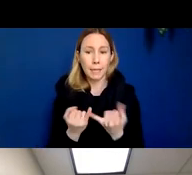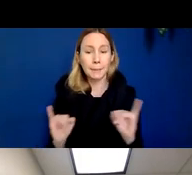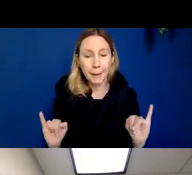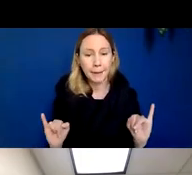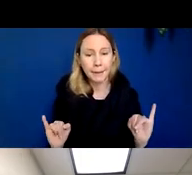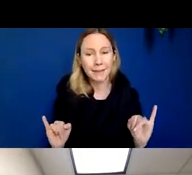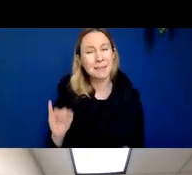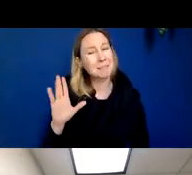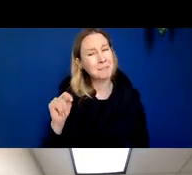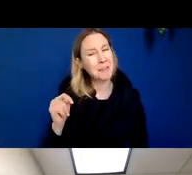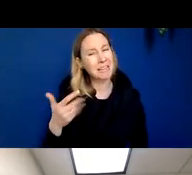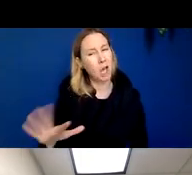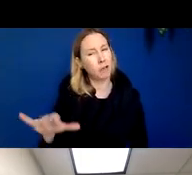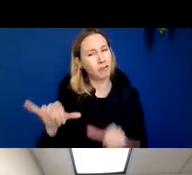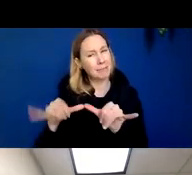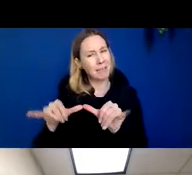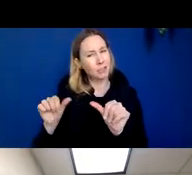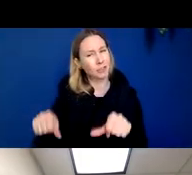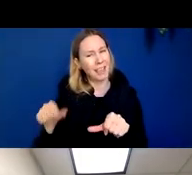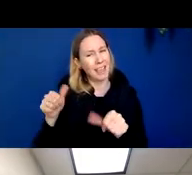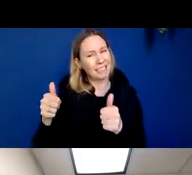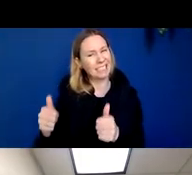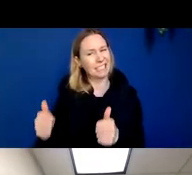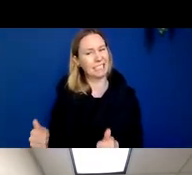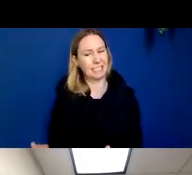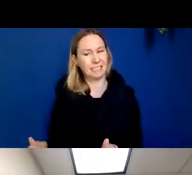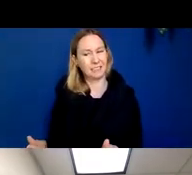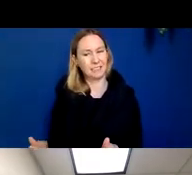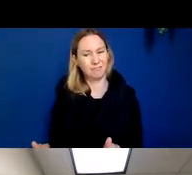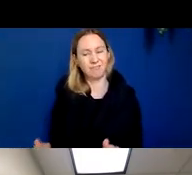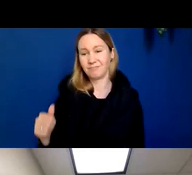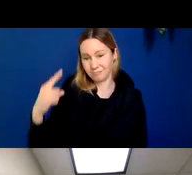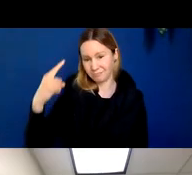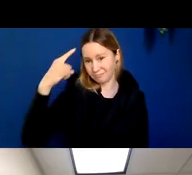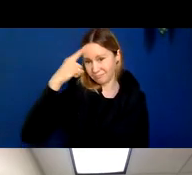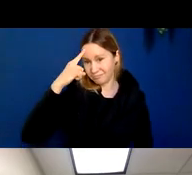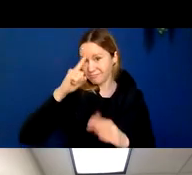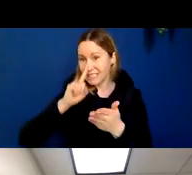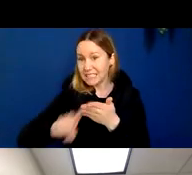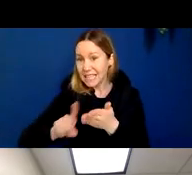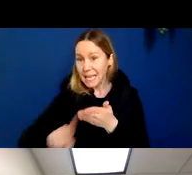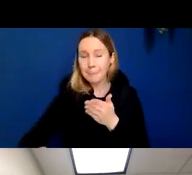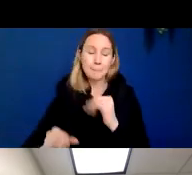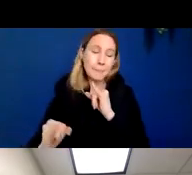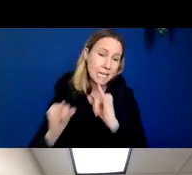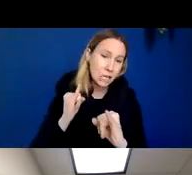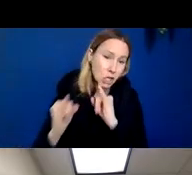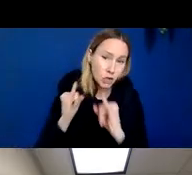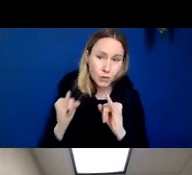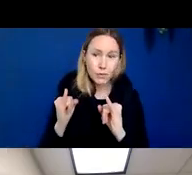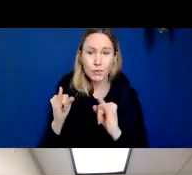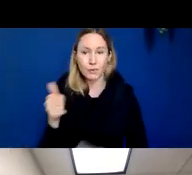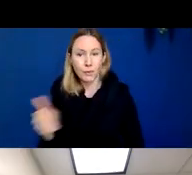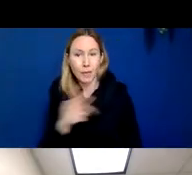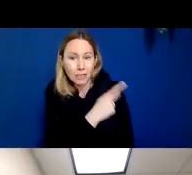But I can already measure the problem. I can already do like a neurological examination, interview a patient and family members, and